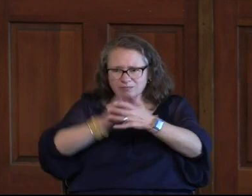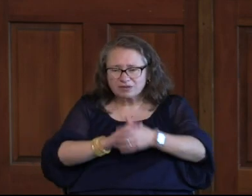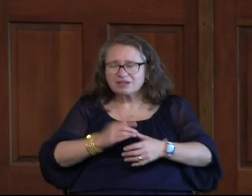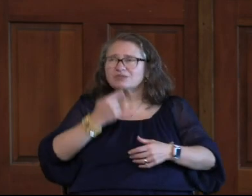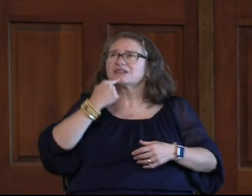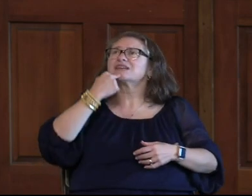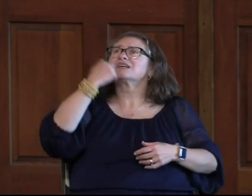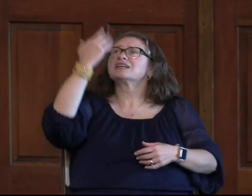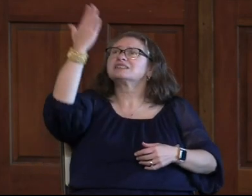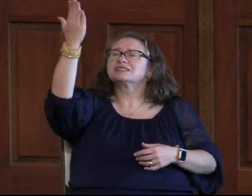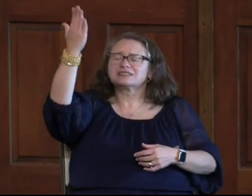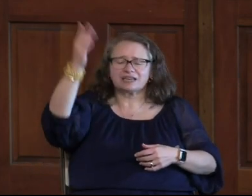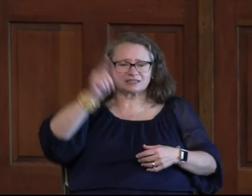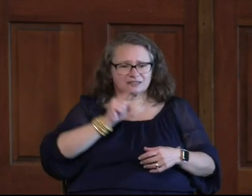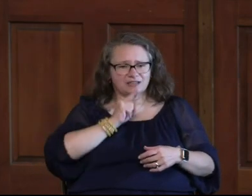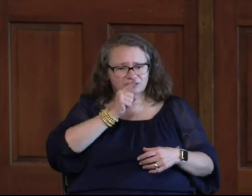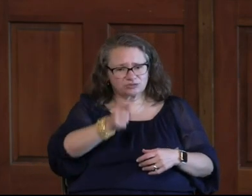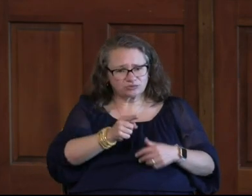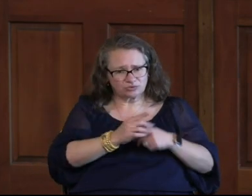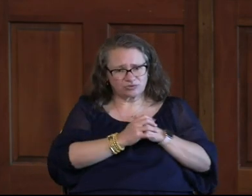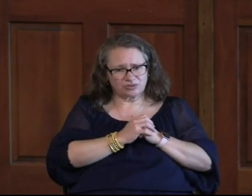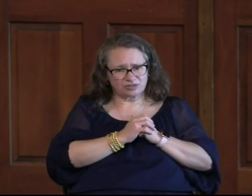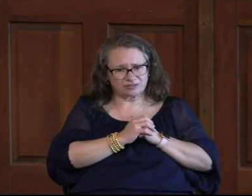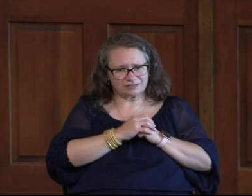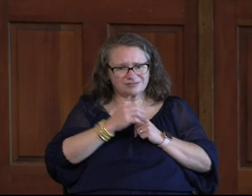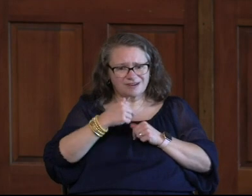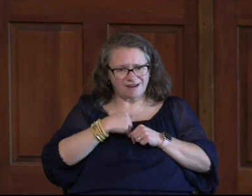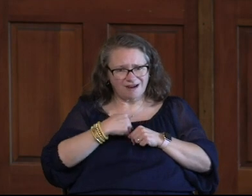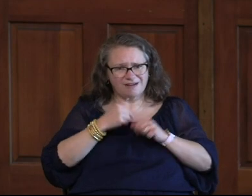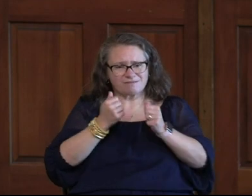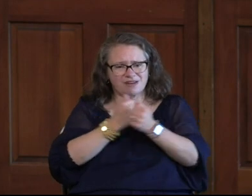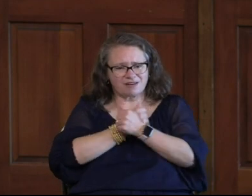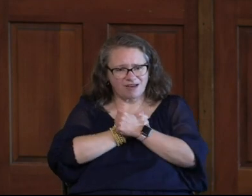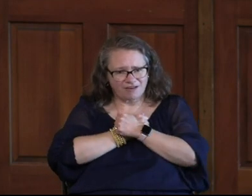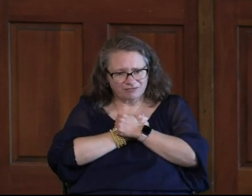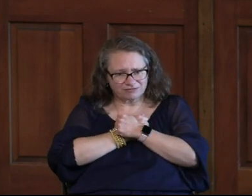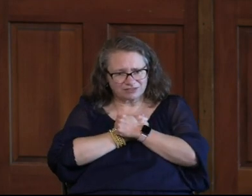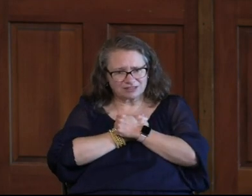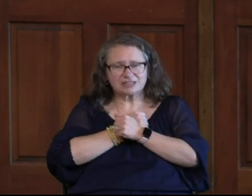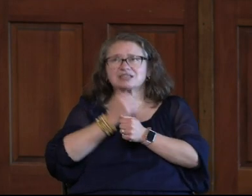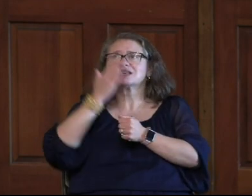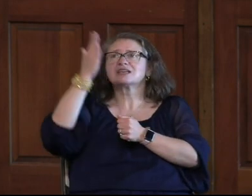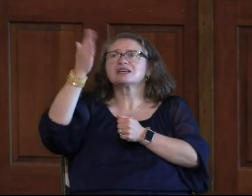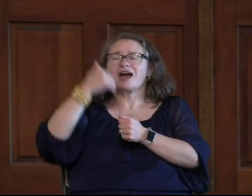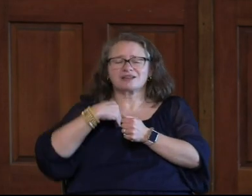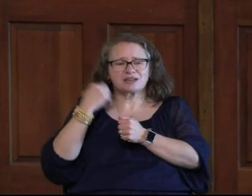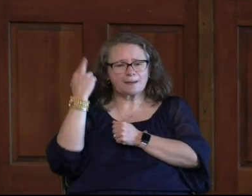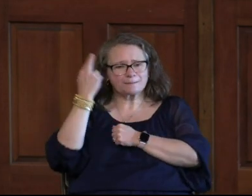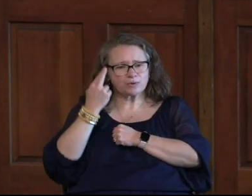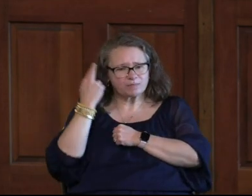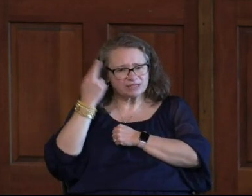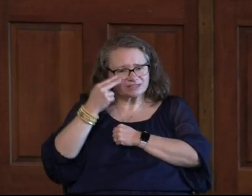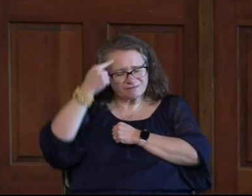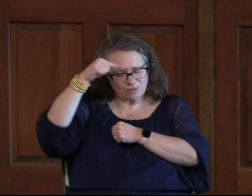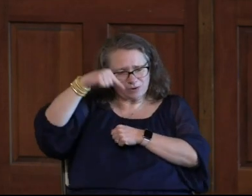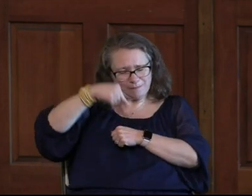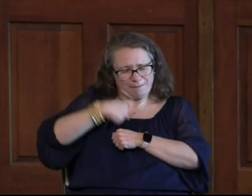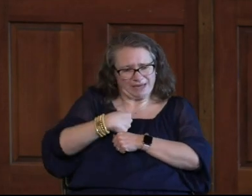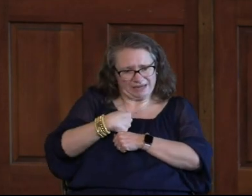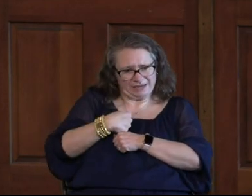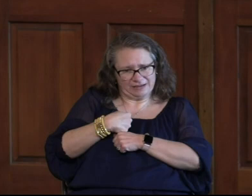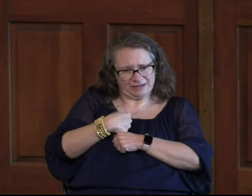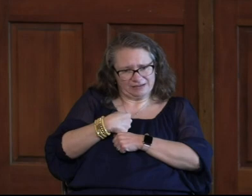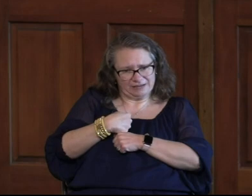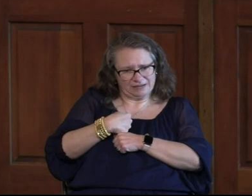he says is true. That I am loved. That he has a purpose for me.